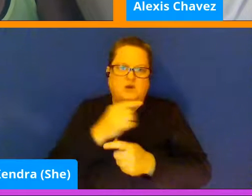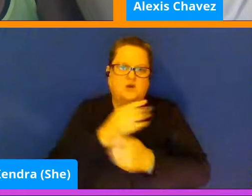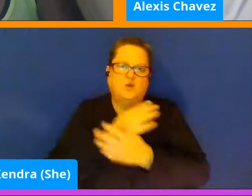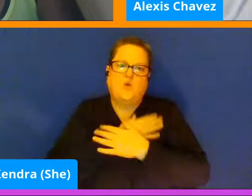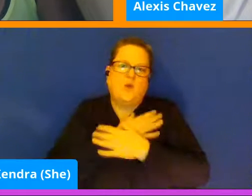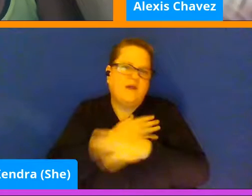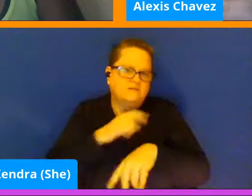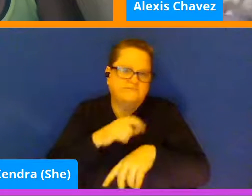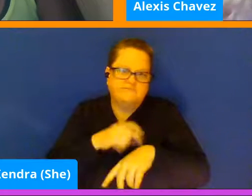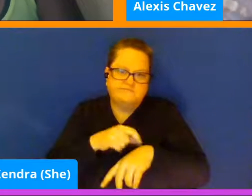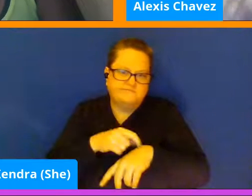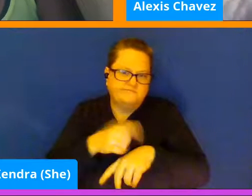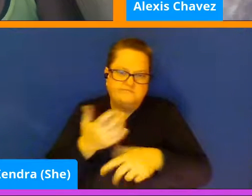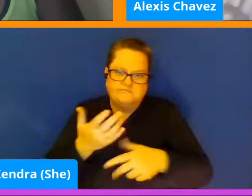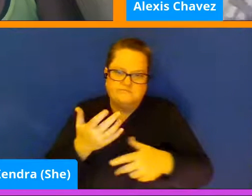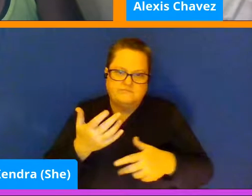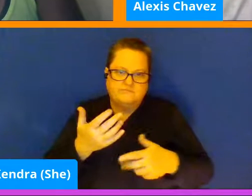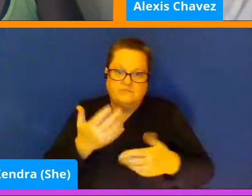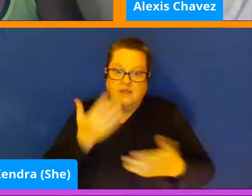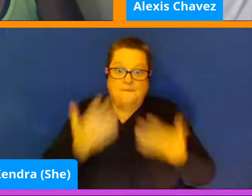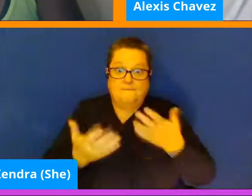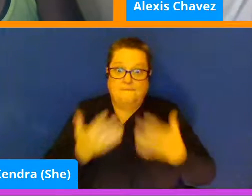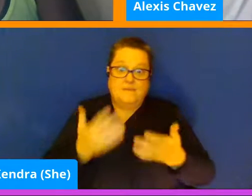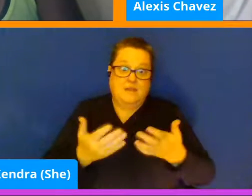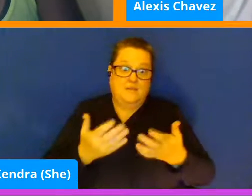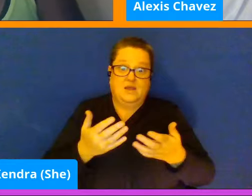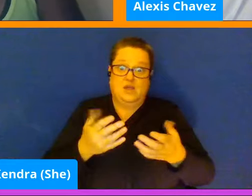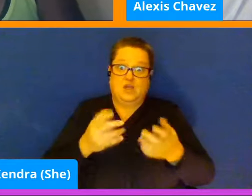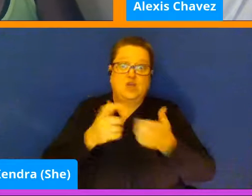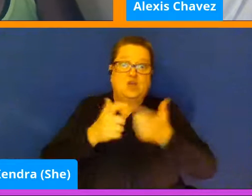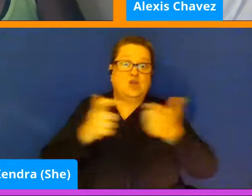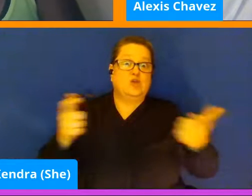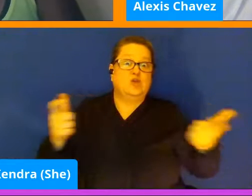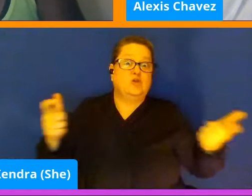themselves, that might make all the world of difference for them.